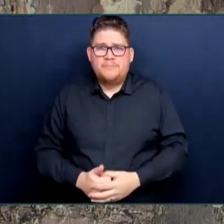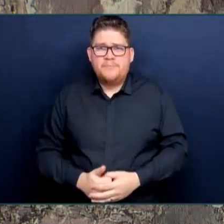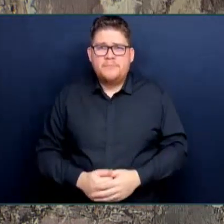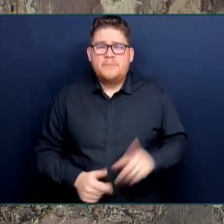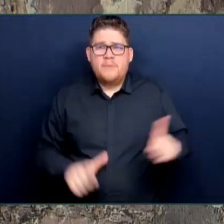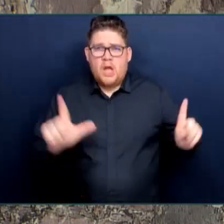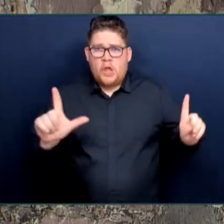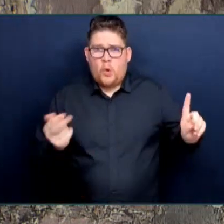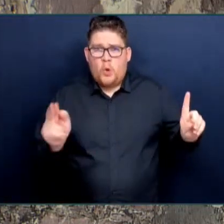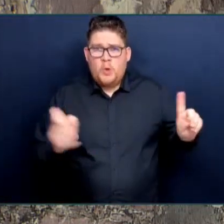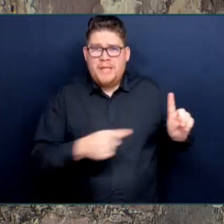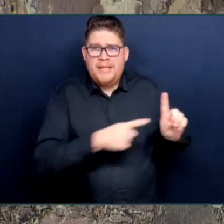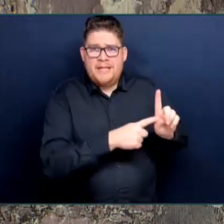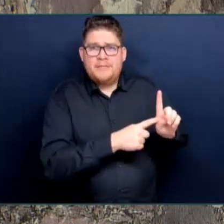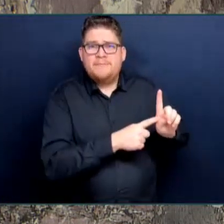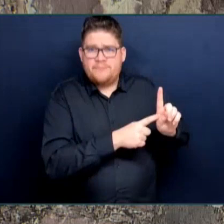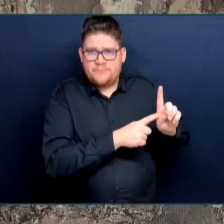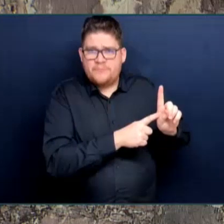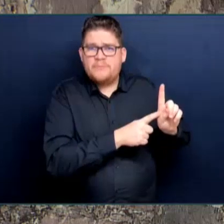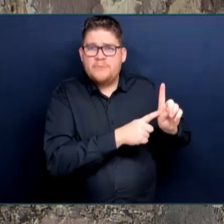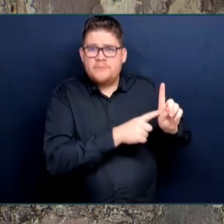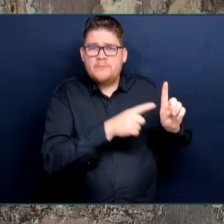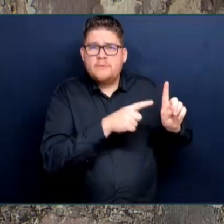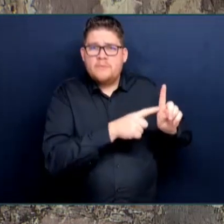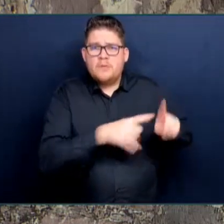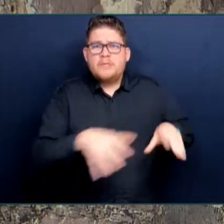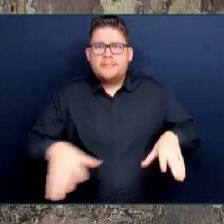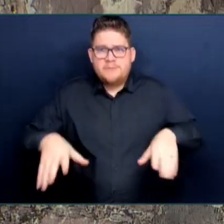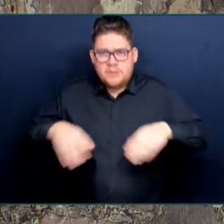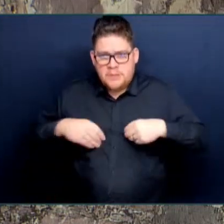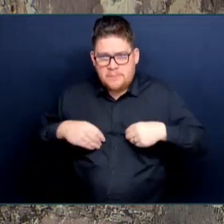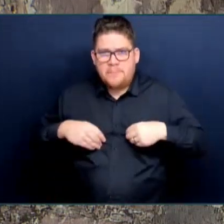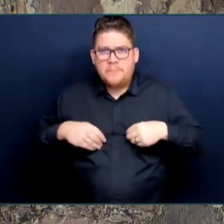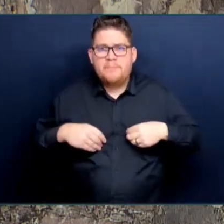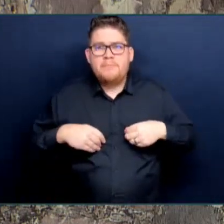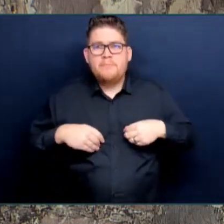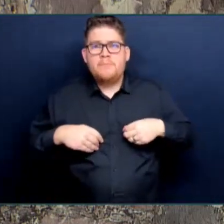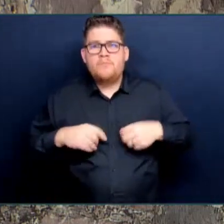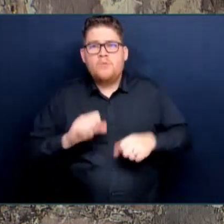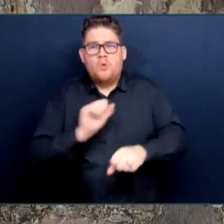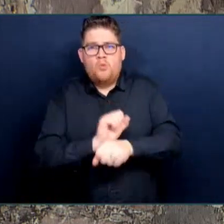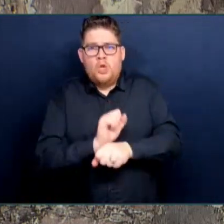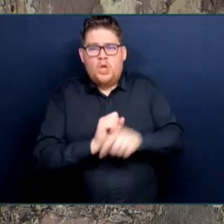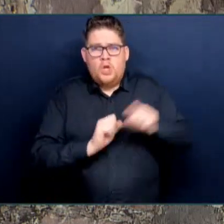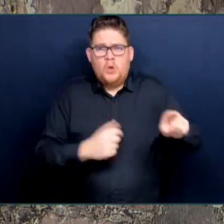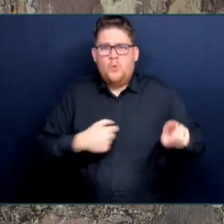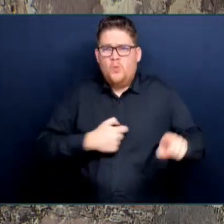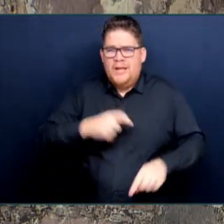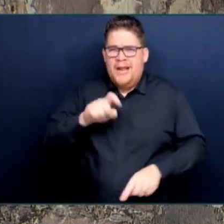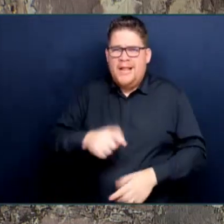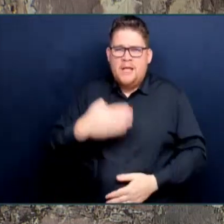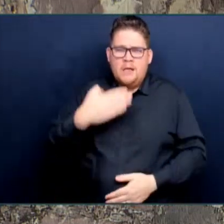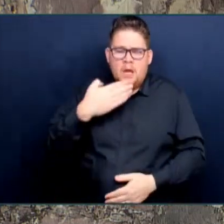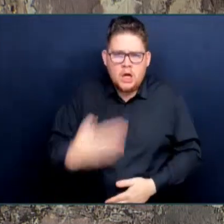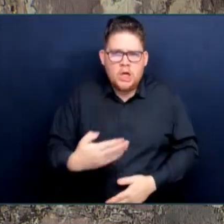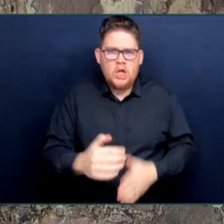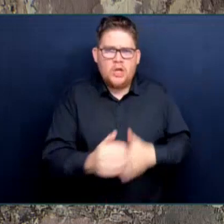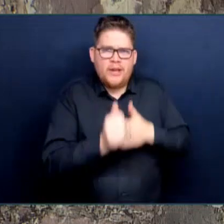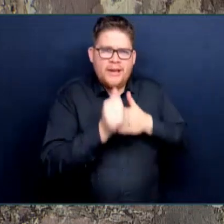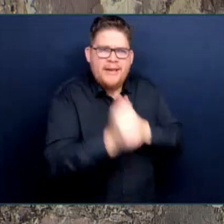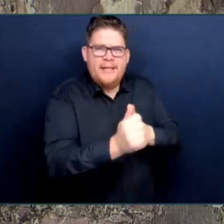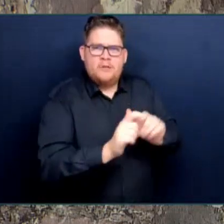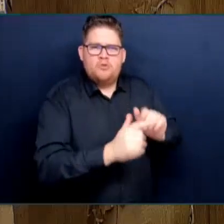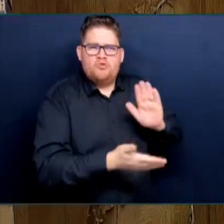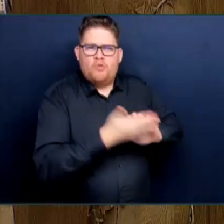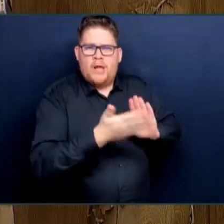deliver on things like this, to continue to deliver, we need leaders like her chairing that board, not political appointments like they did every single time they had the